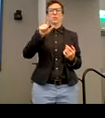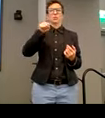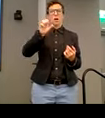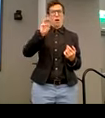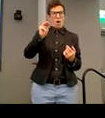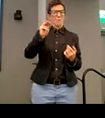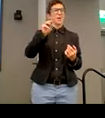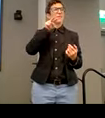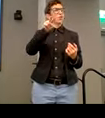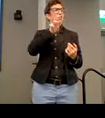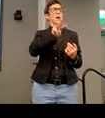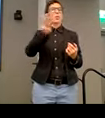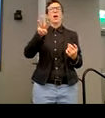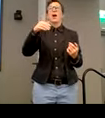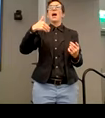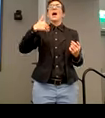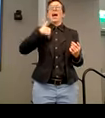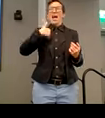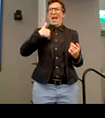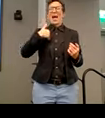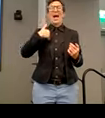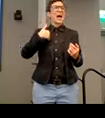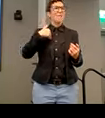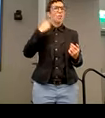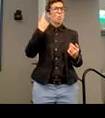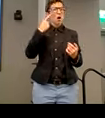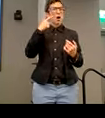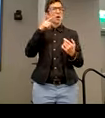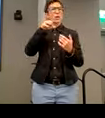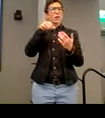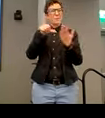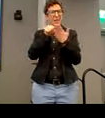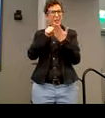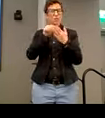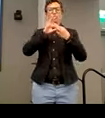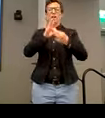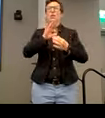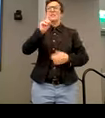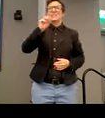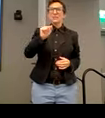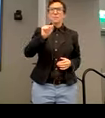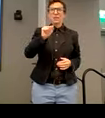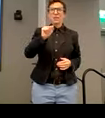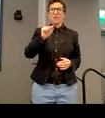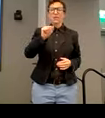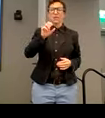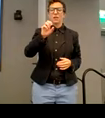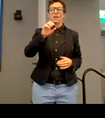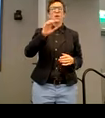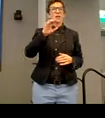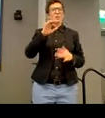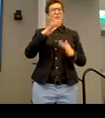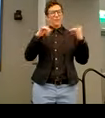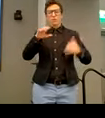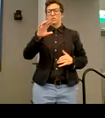disability diverse stock photo sites. So if you publish anything or you do talks,